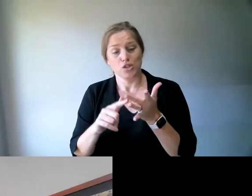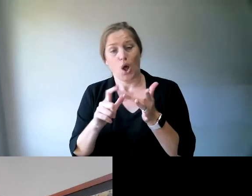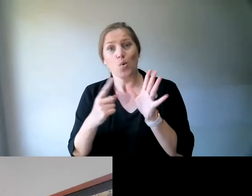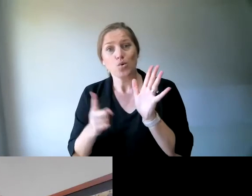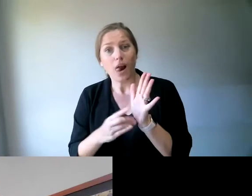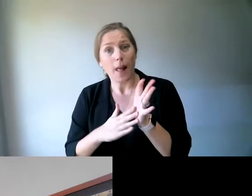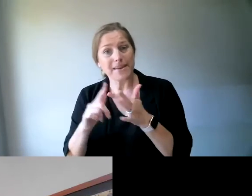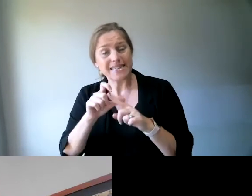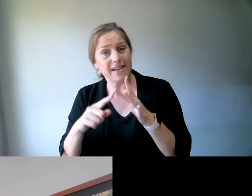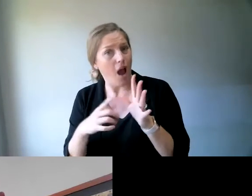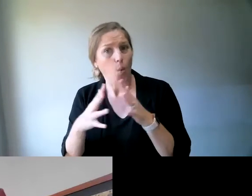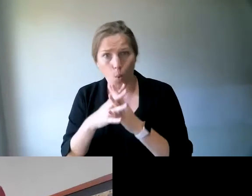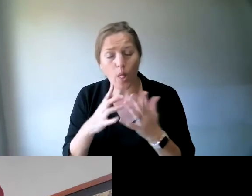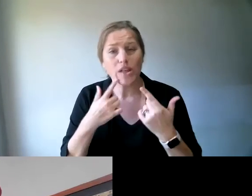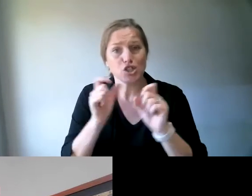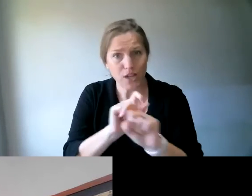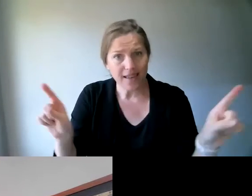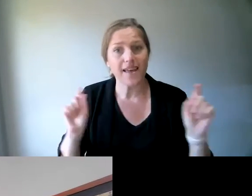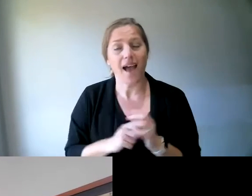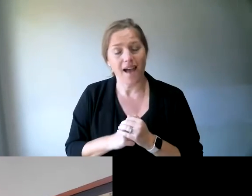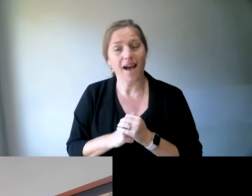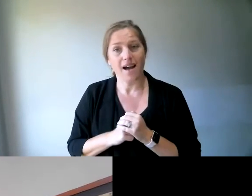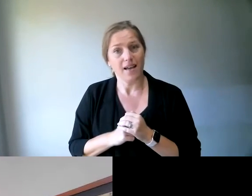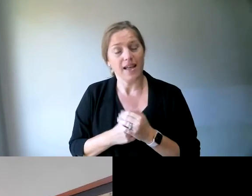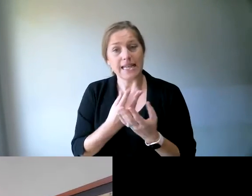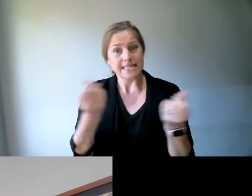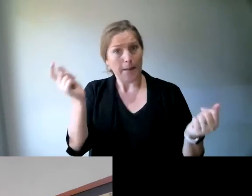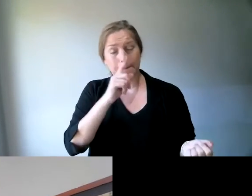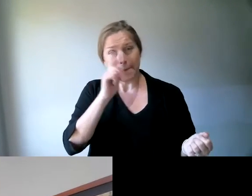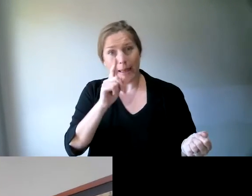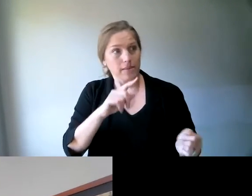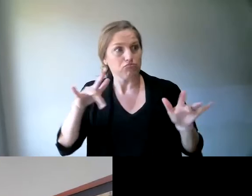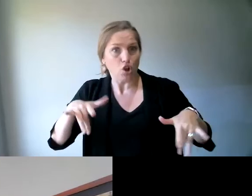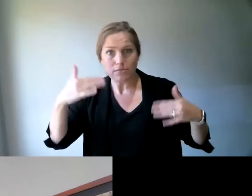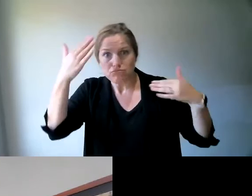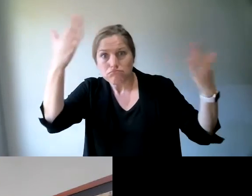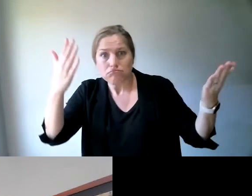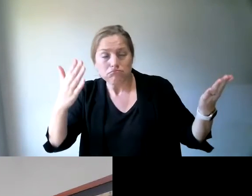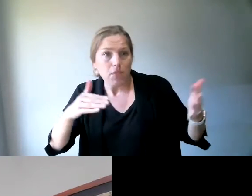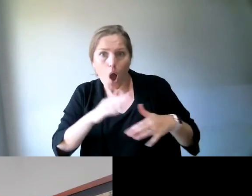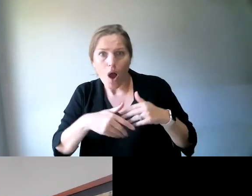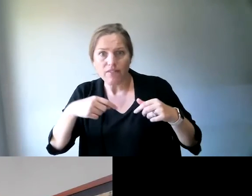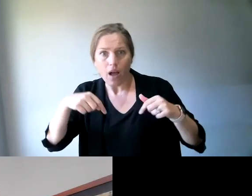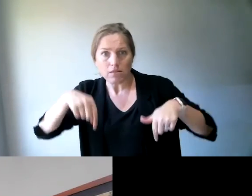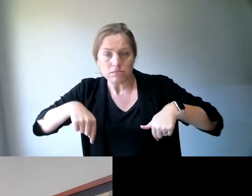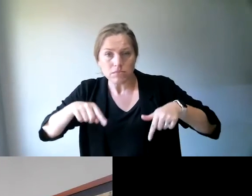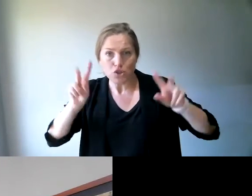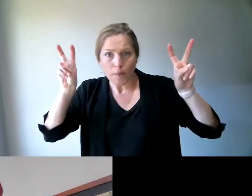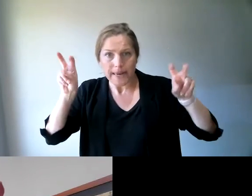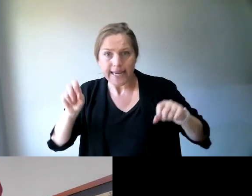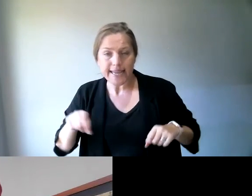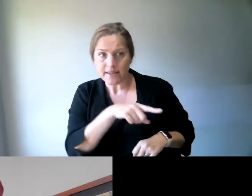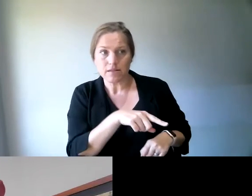waiting to be asked. And this is not a particularly this this is a fairly bipartisan issue that we're asking about. It's not